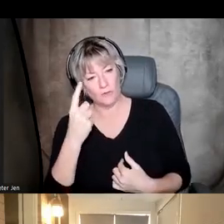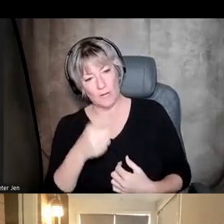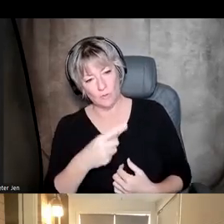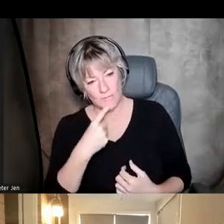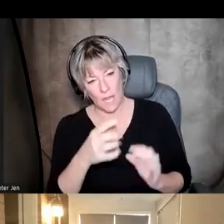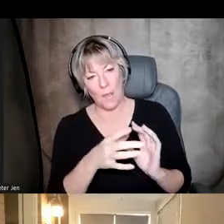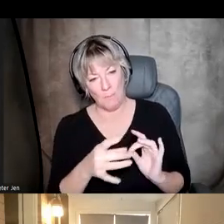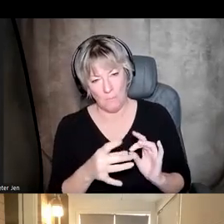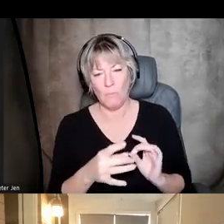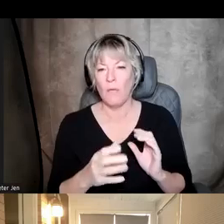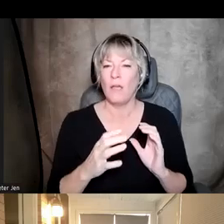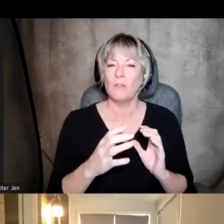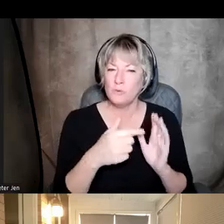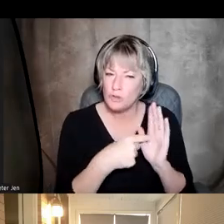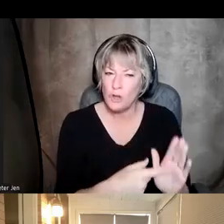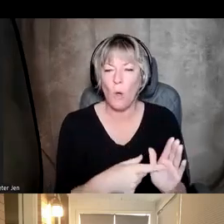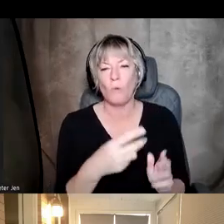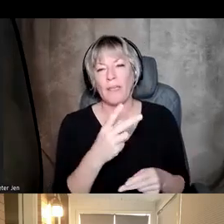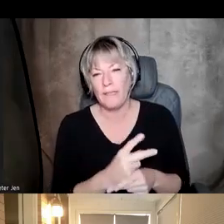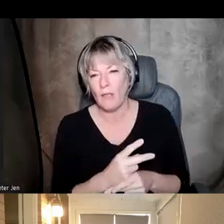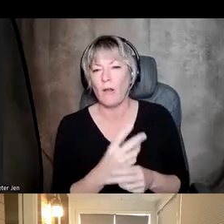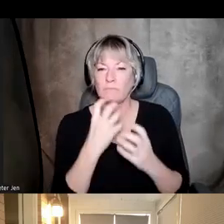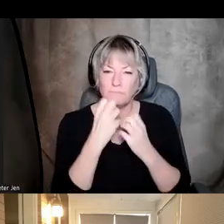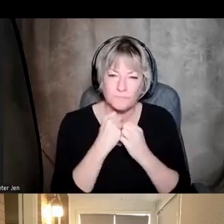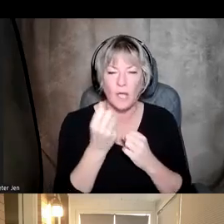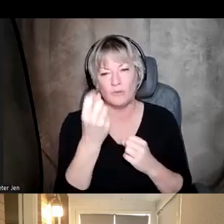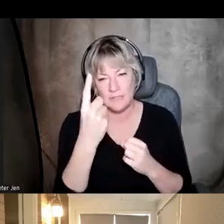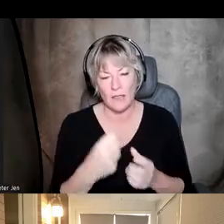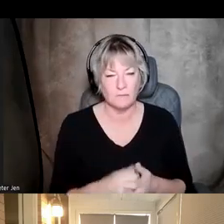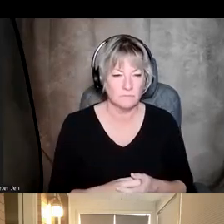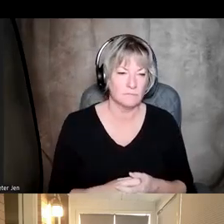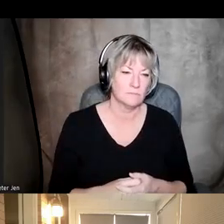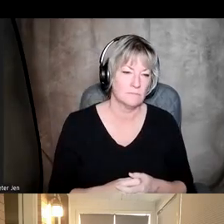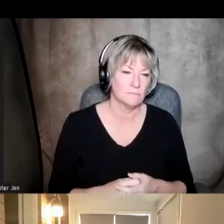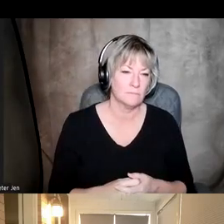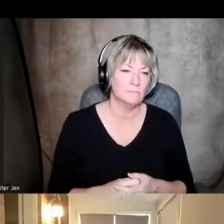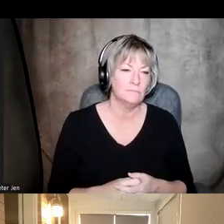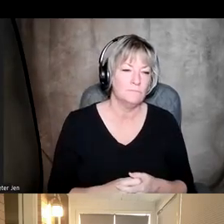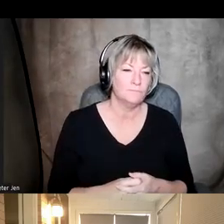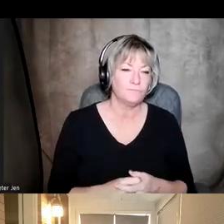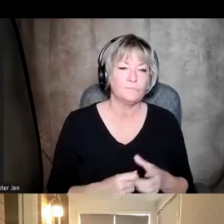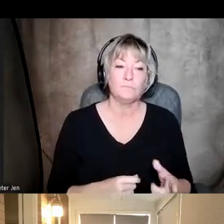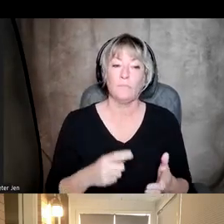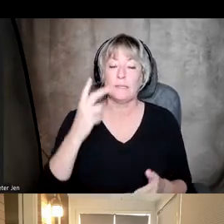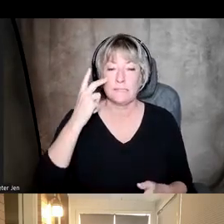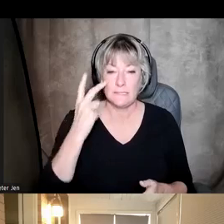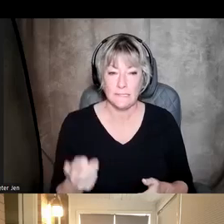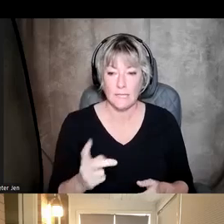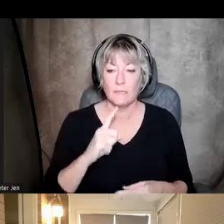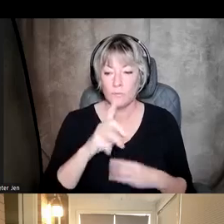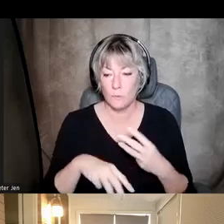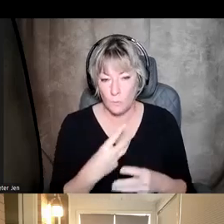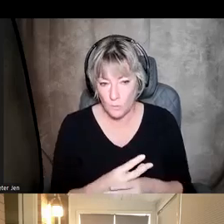way to communicate that they care and understand about what's happening. Next slide. But what we see in the real